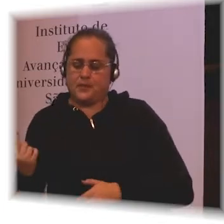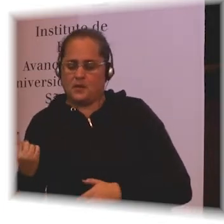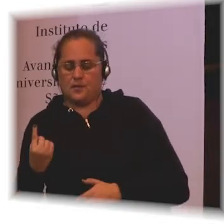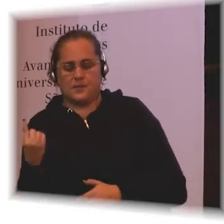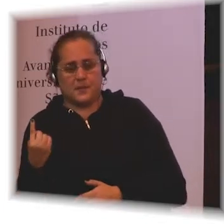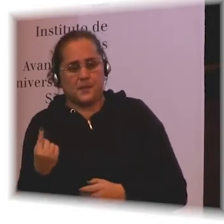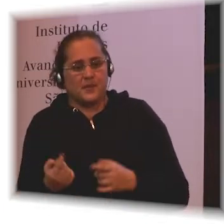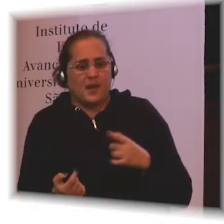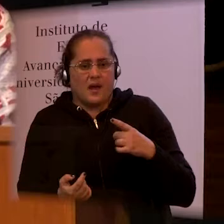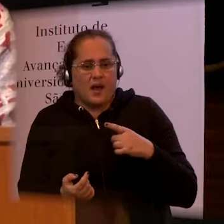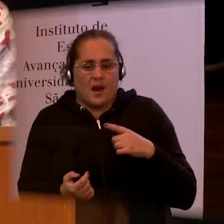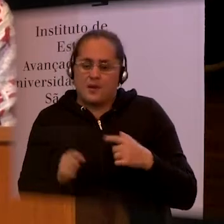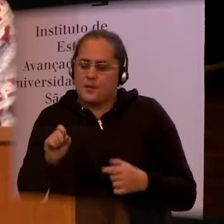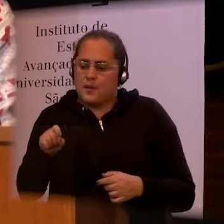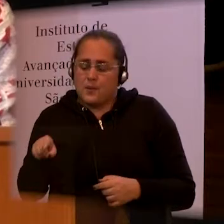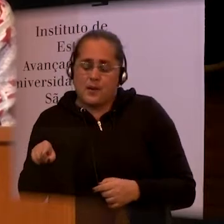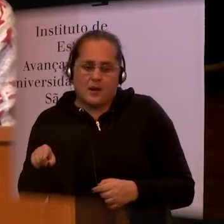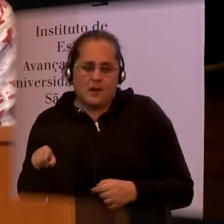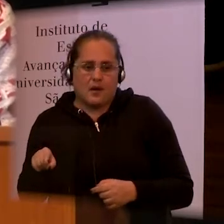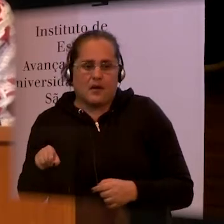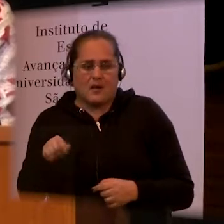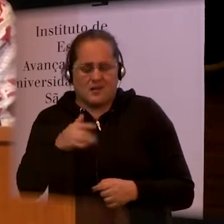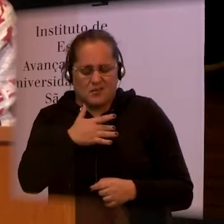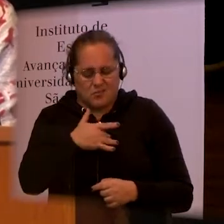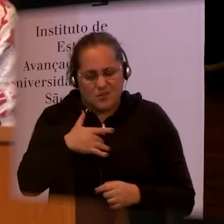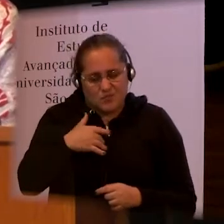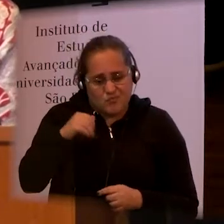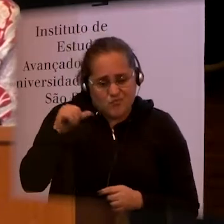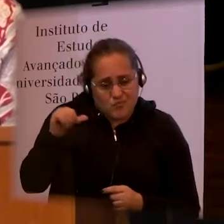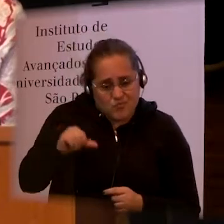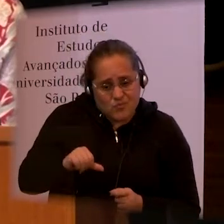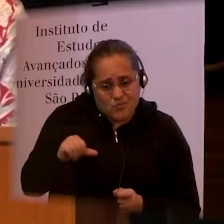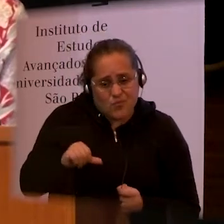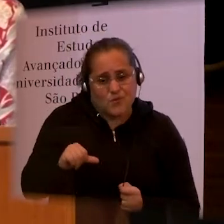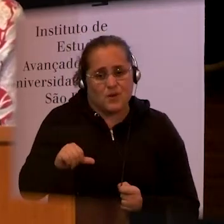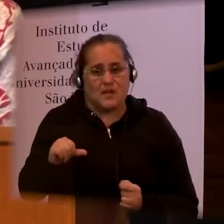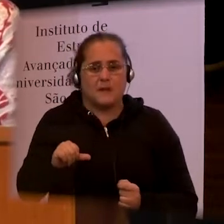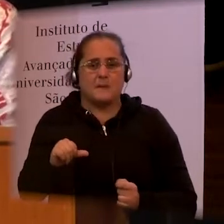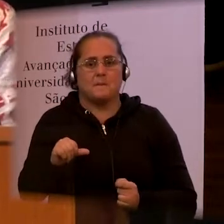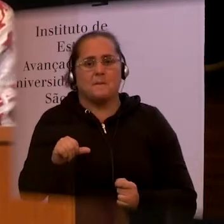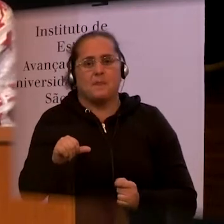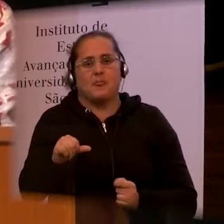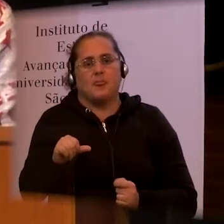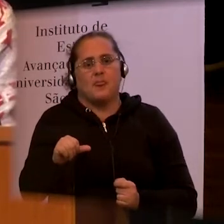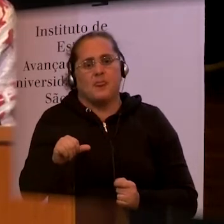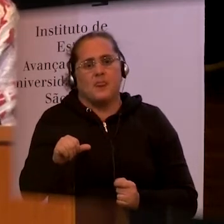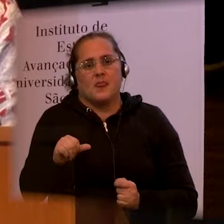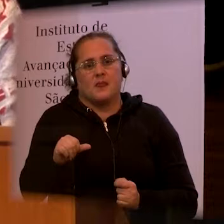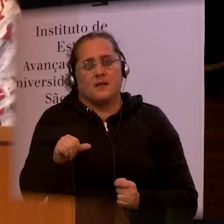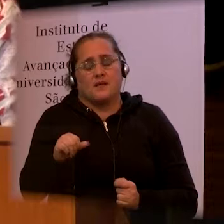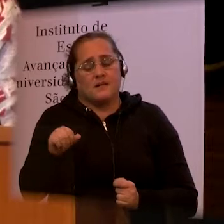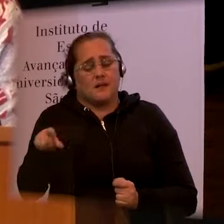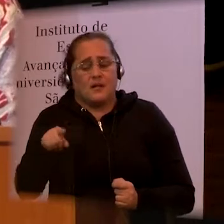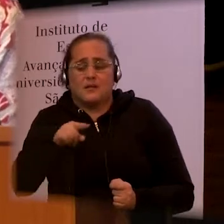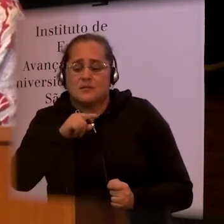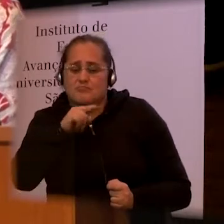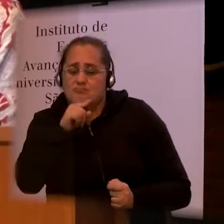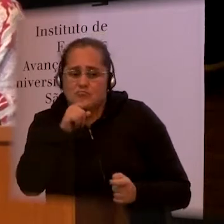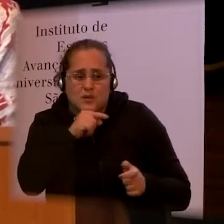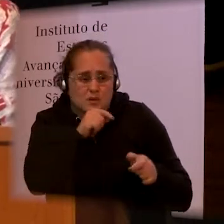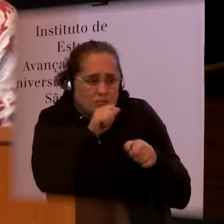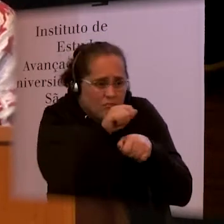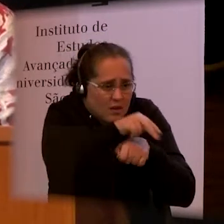likely to be employed. And when they are employed, they are employed in the more